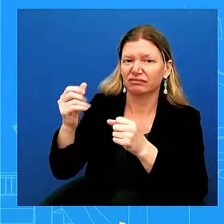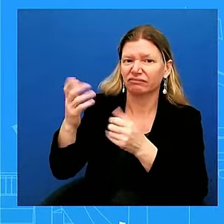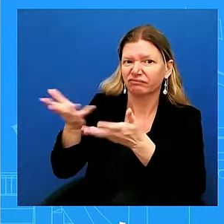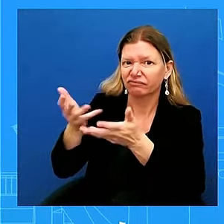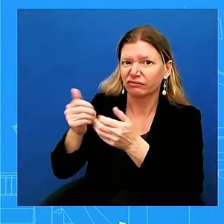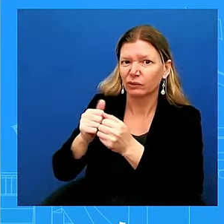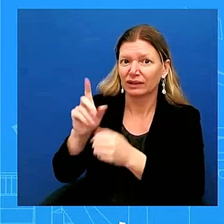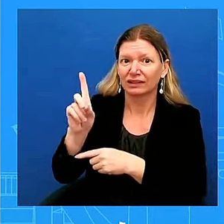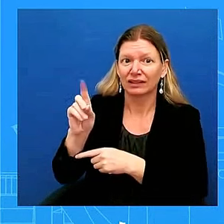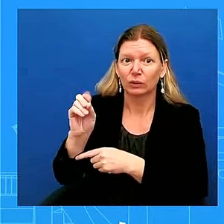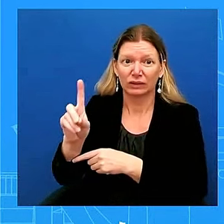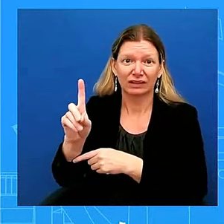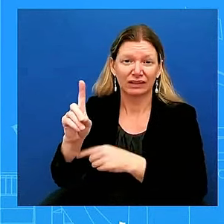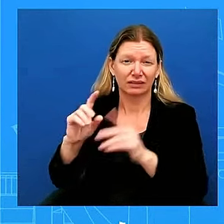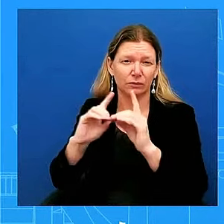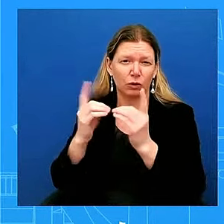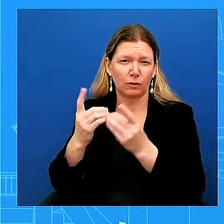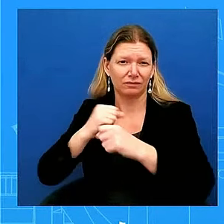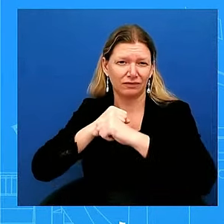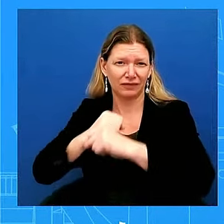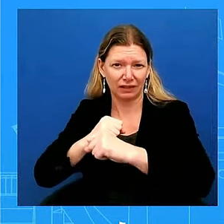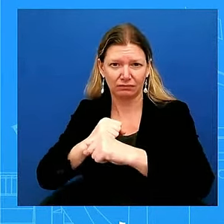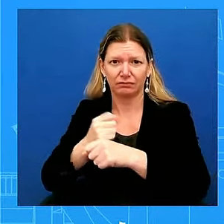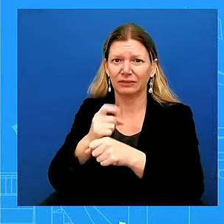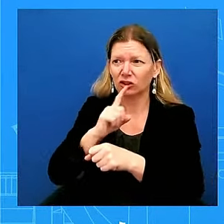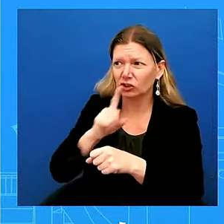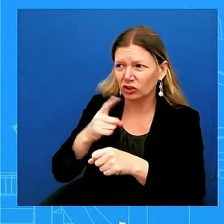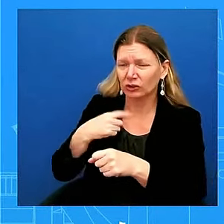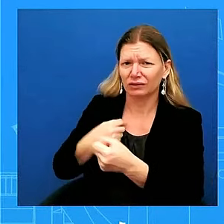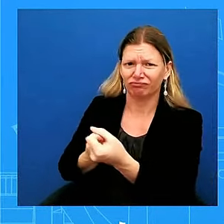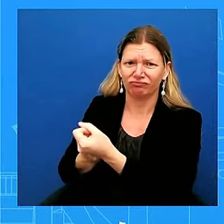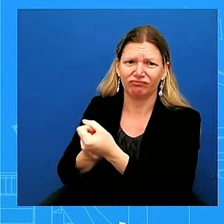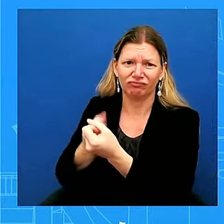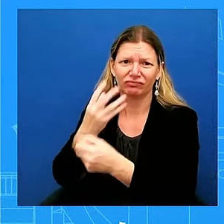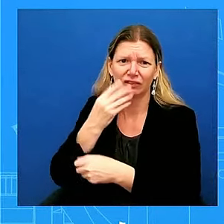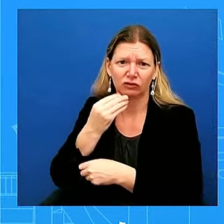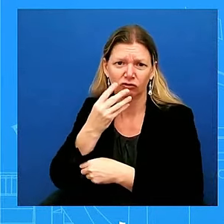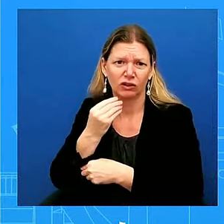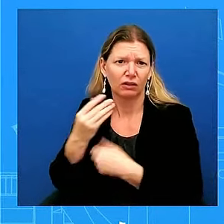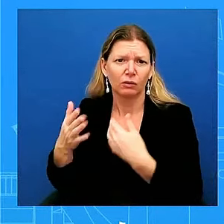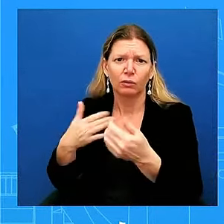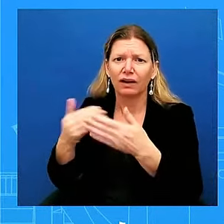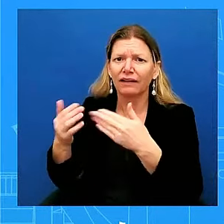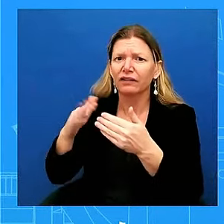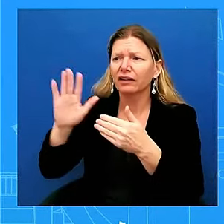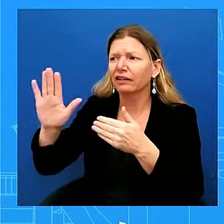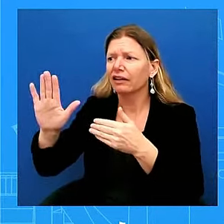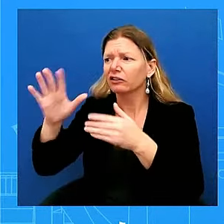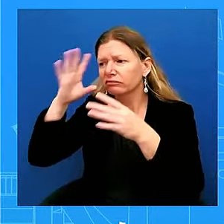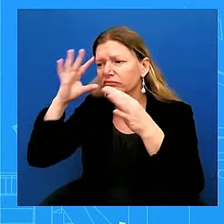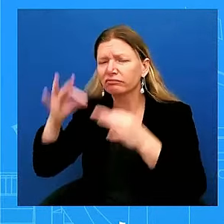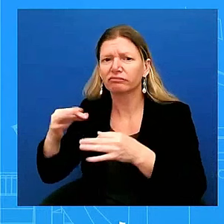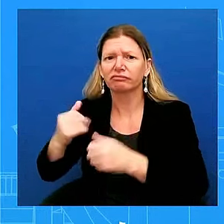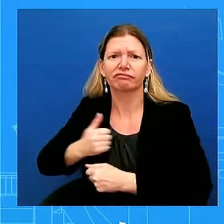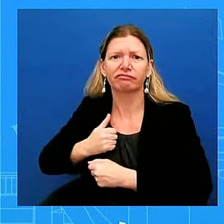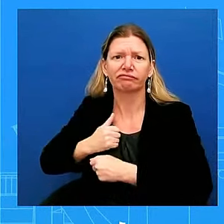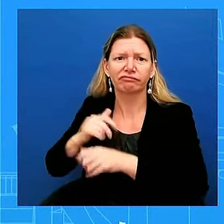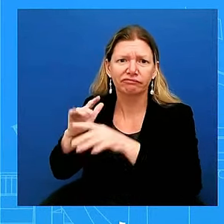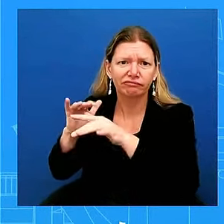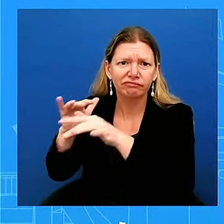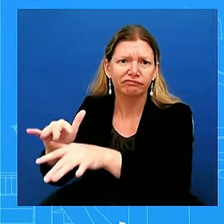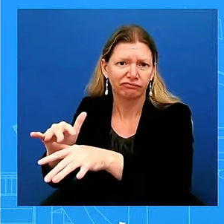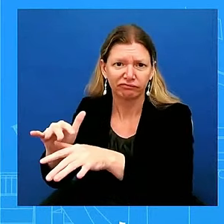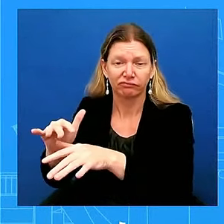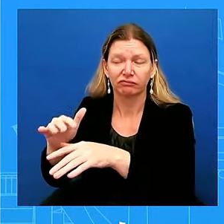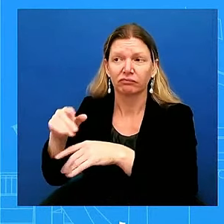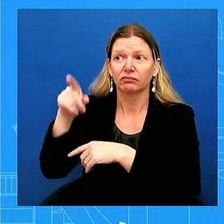in what we – in the – in the operation that we saw coming from Iran. We were – we – you heard from us earlier today. You heard